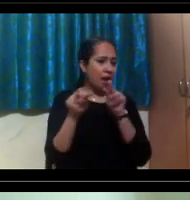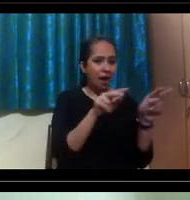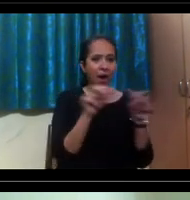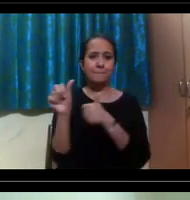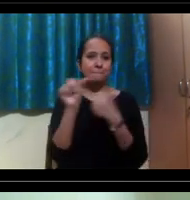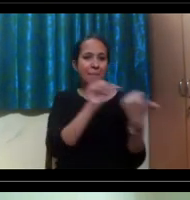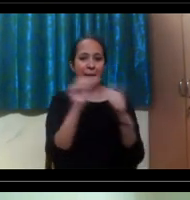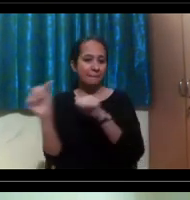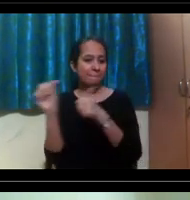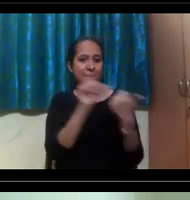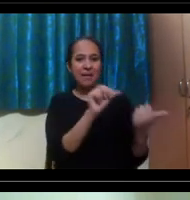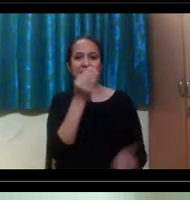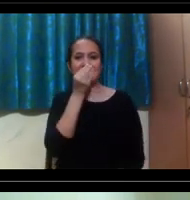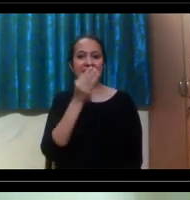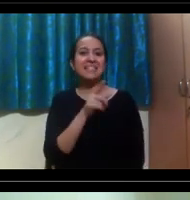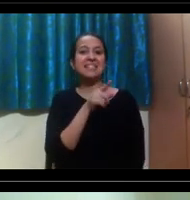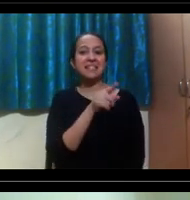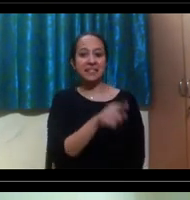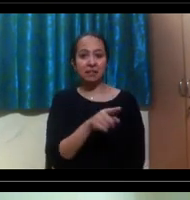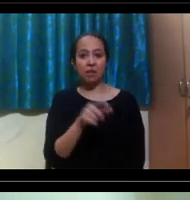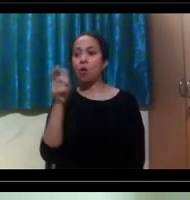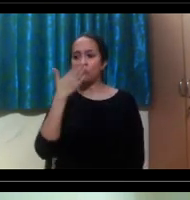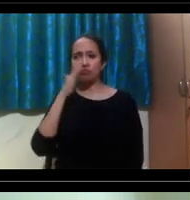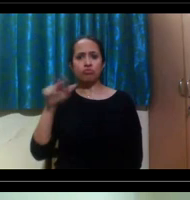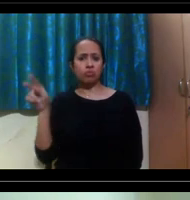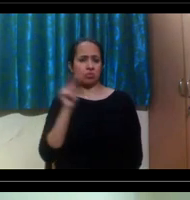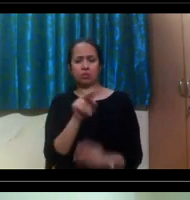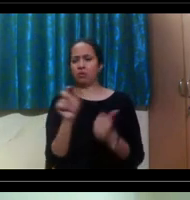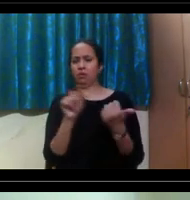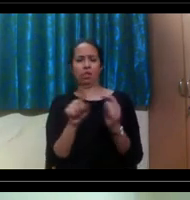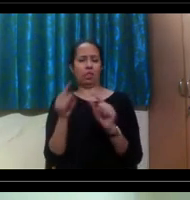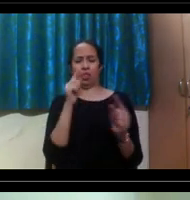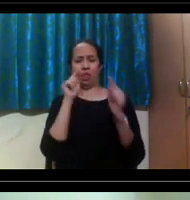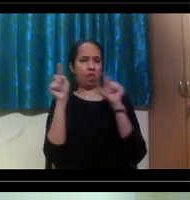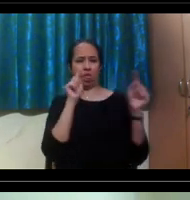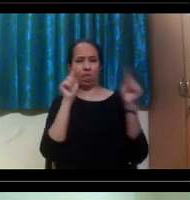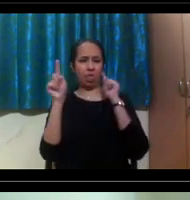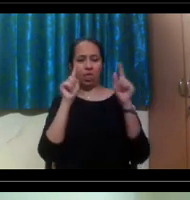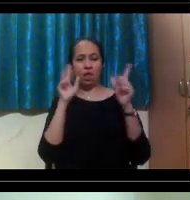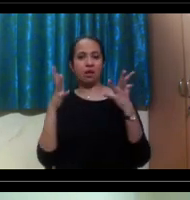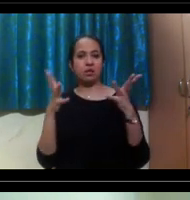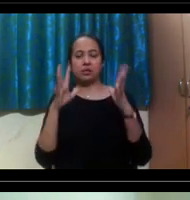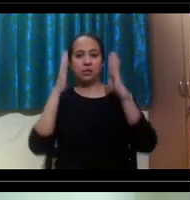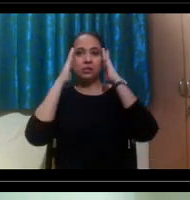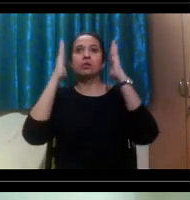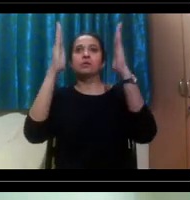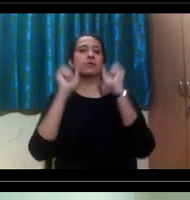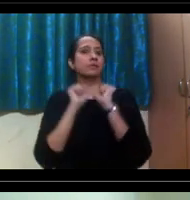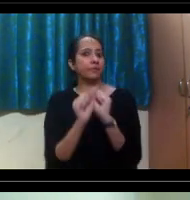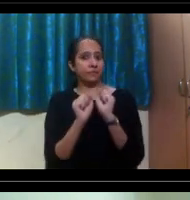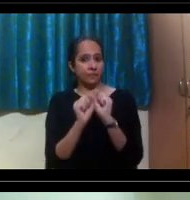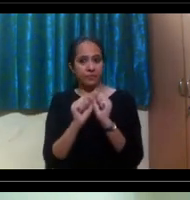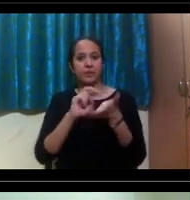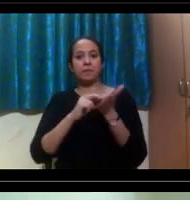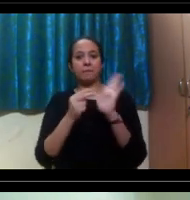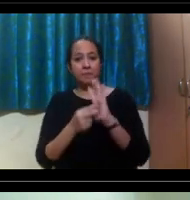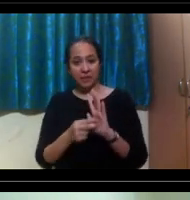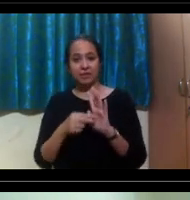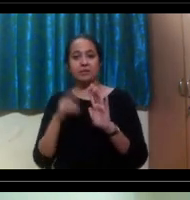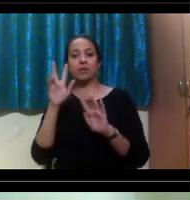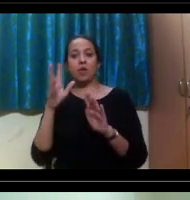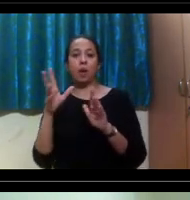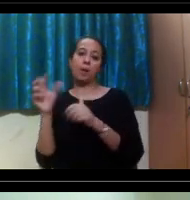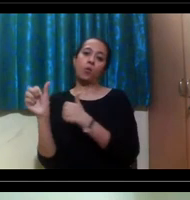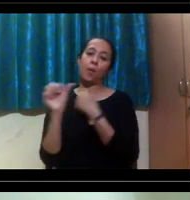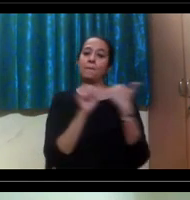ADHD and, you know, you got really distracted or something was going on that you just couldn't keep your attention on the instructor, you would have access back to the recording